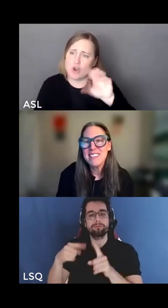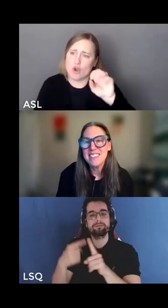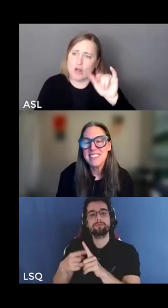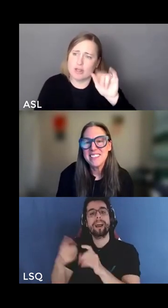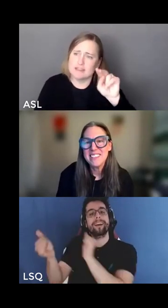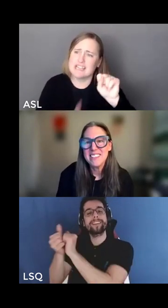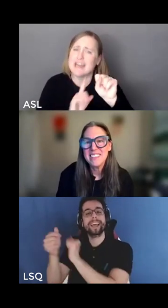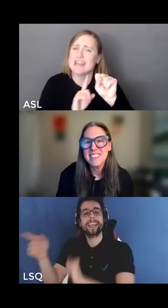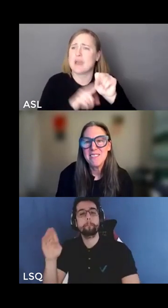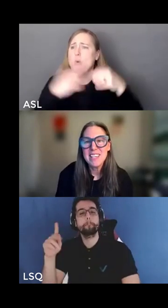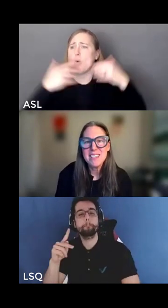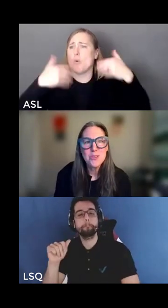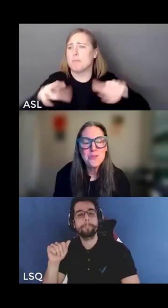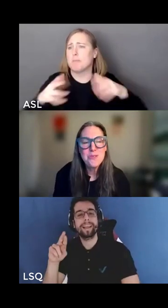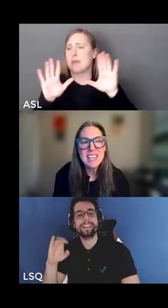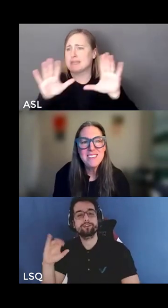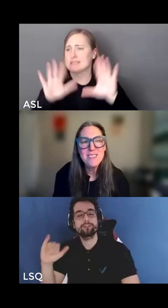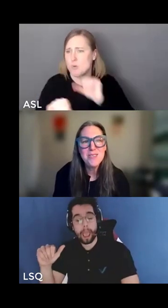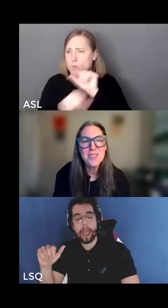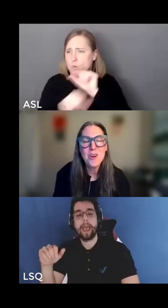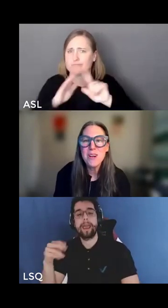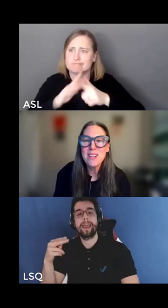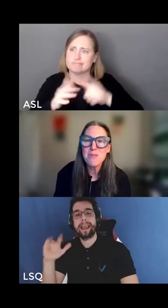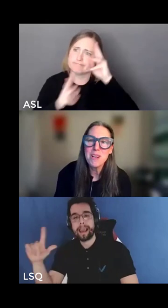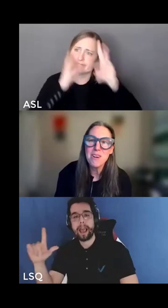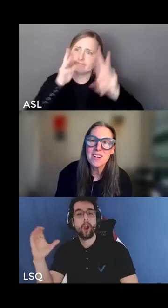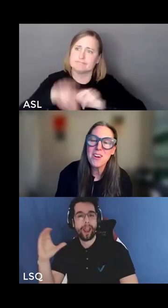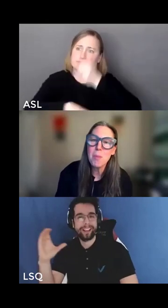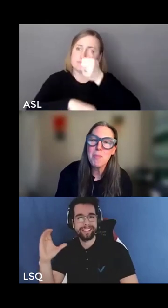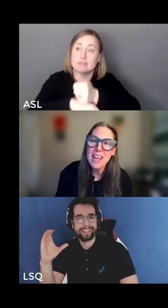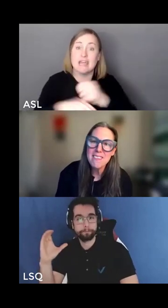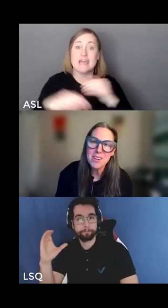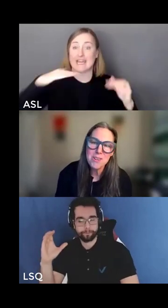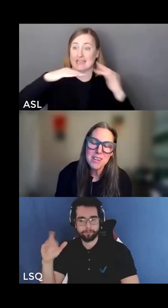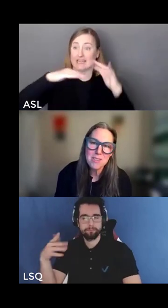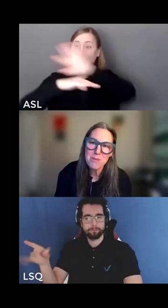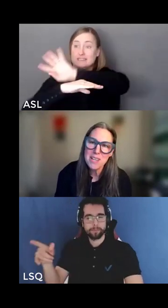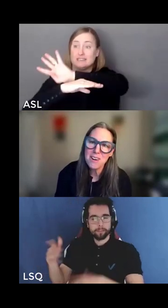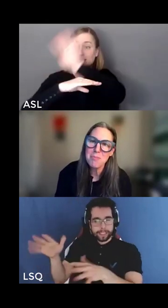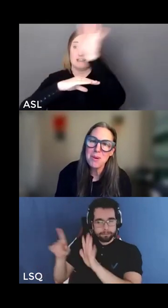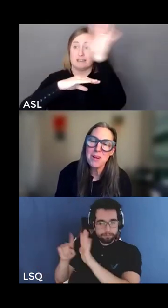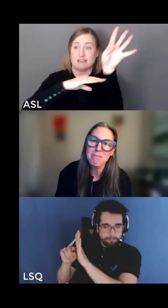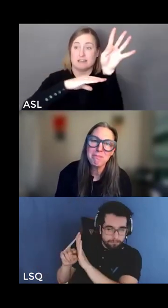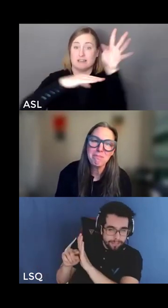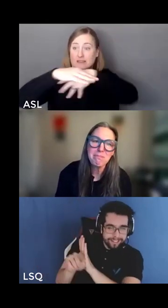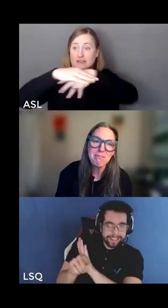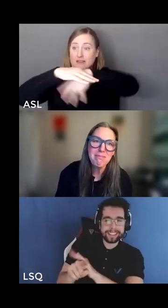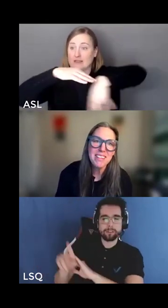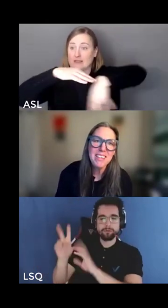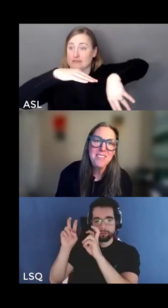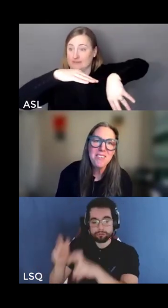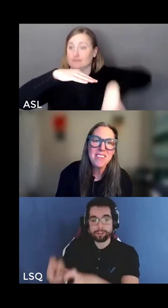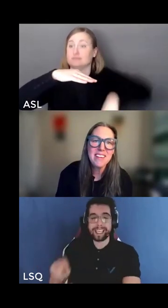reminder that we need to tune into the coins where we are on top and the coins where we are on bottom